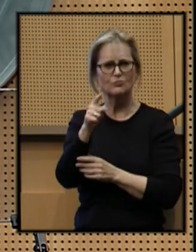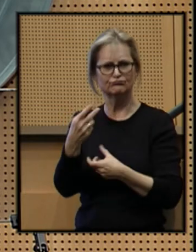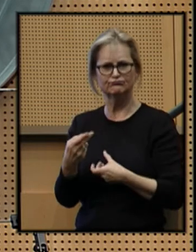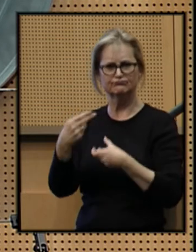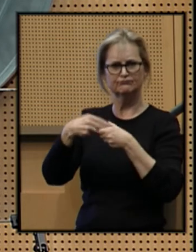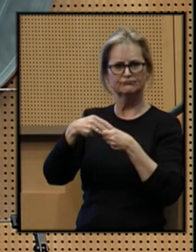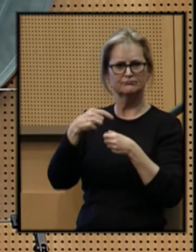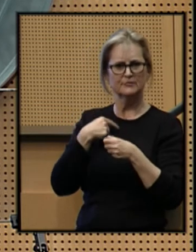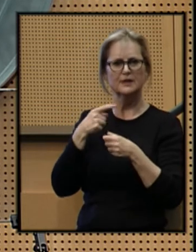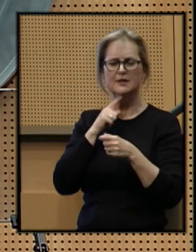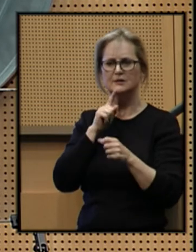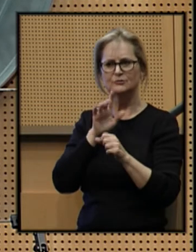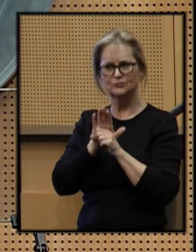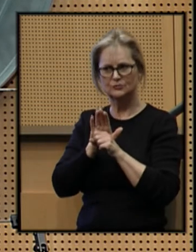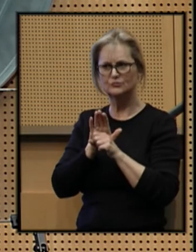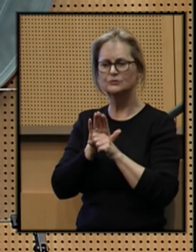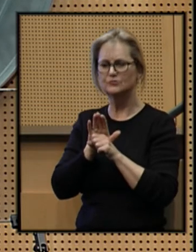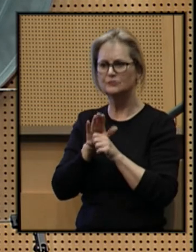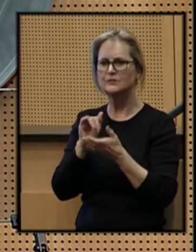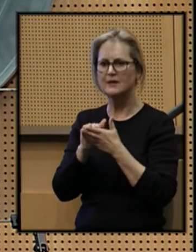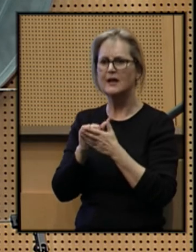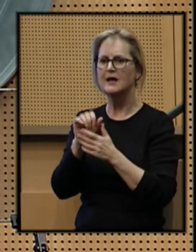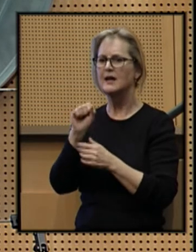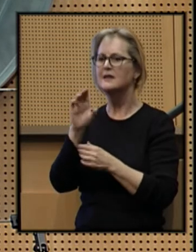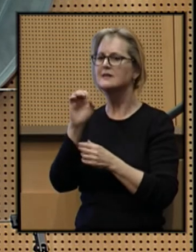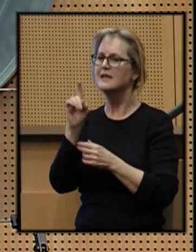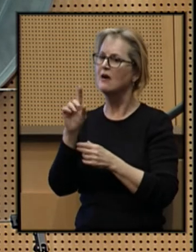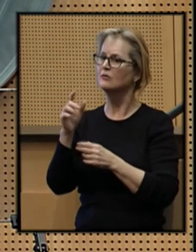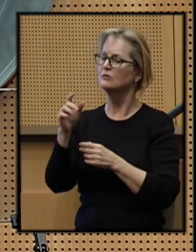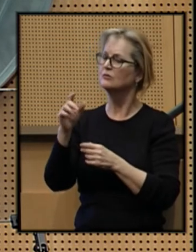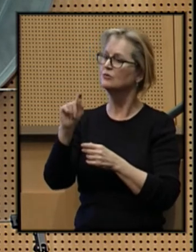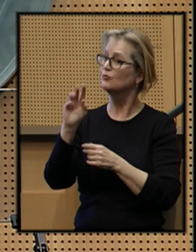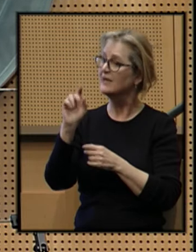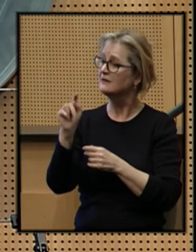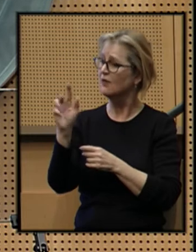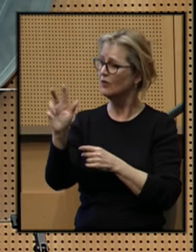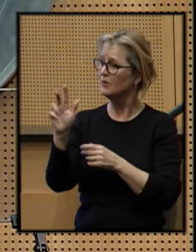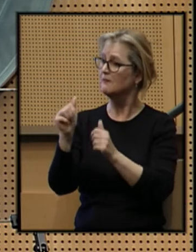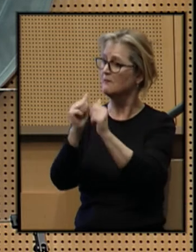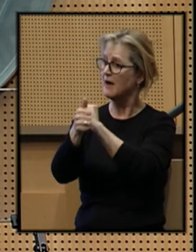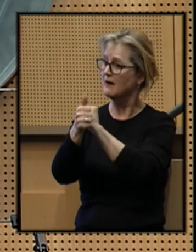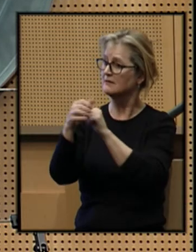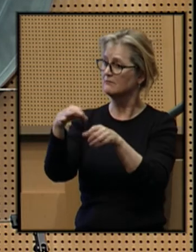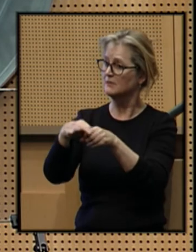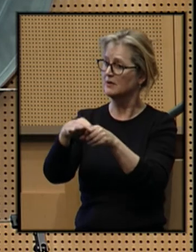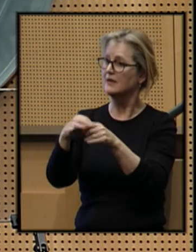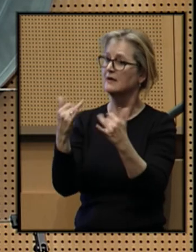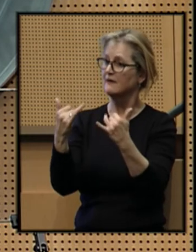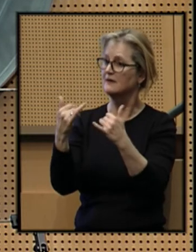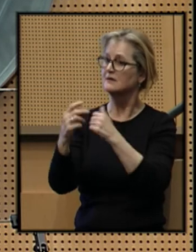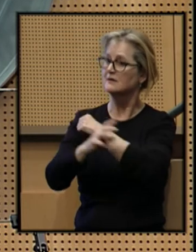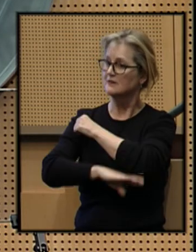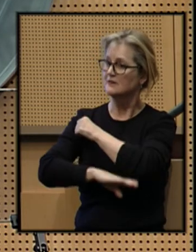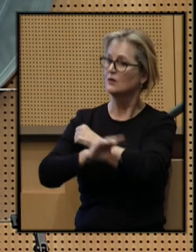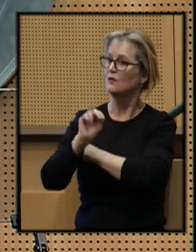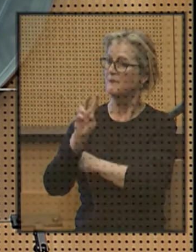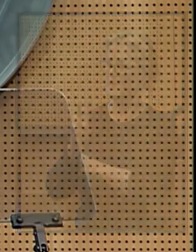join me in ensuring that Sound Transit 3 passes at the ballot this November.